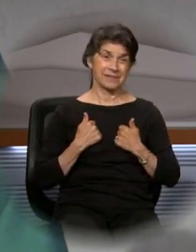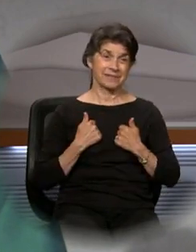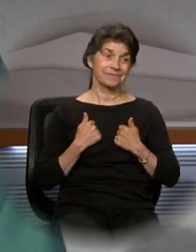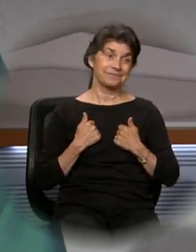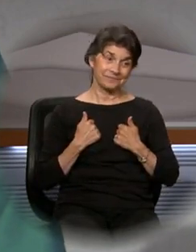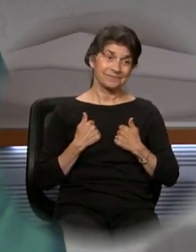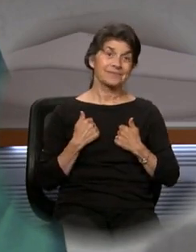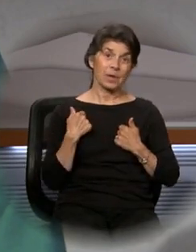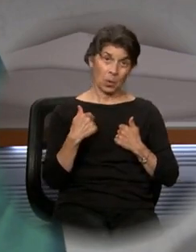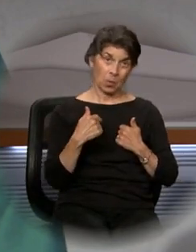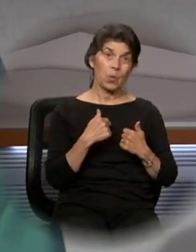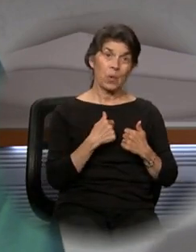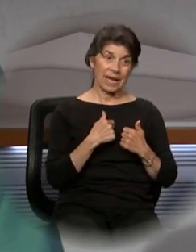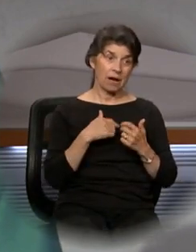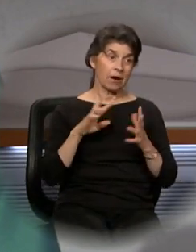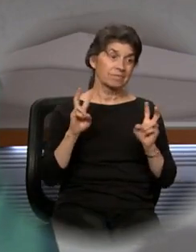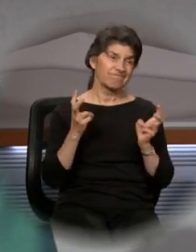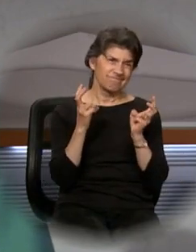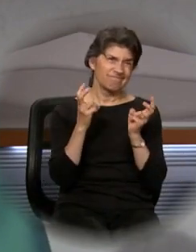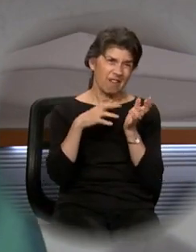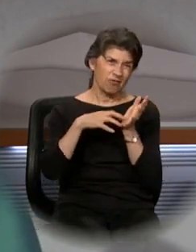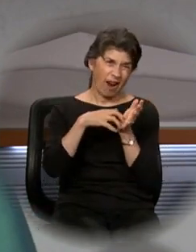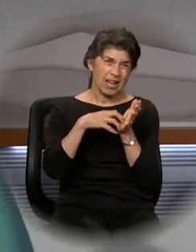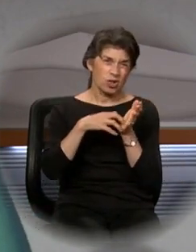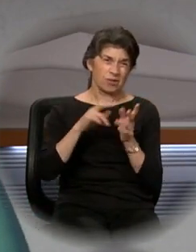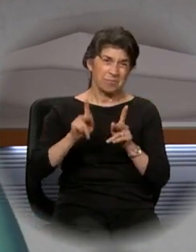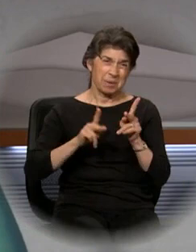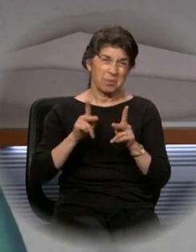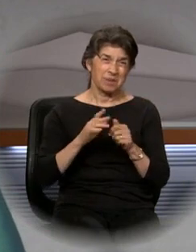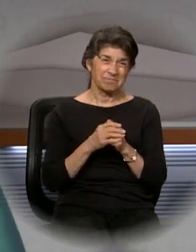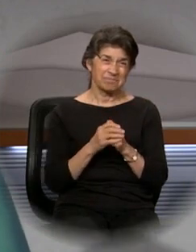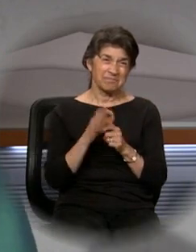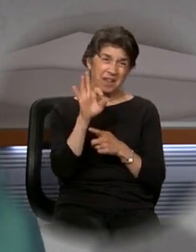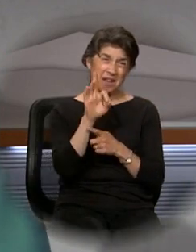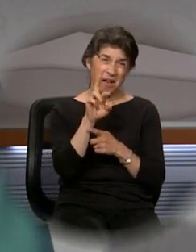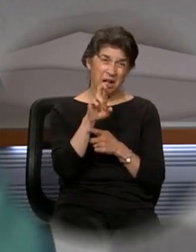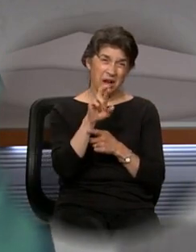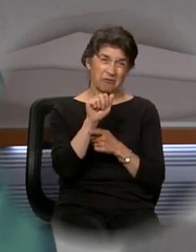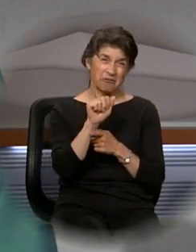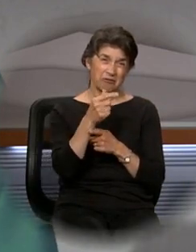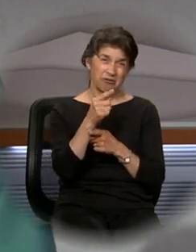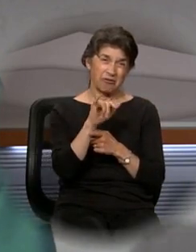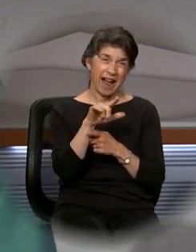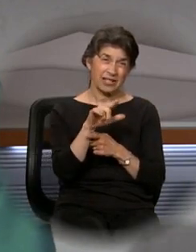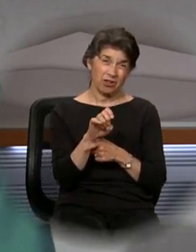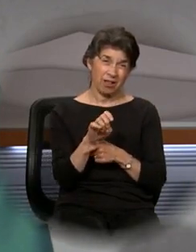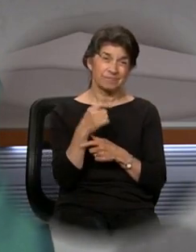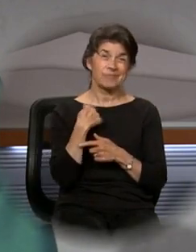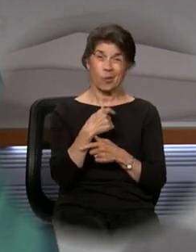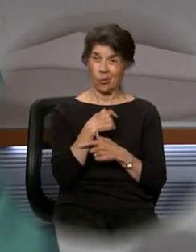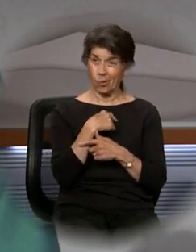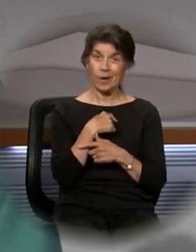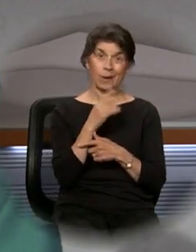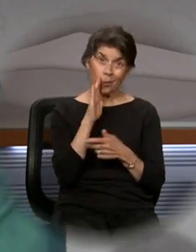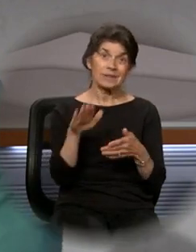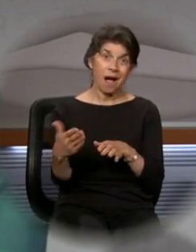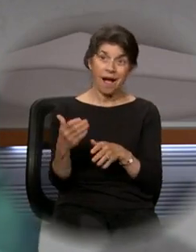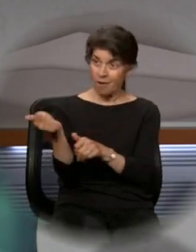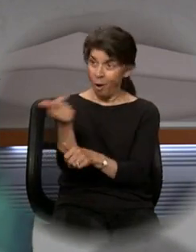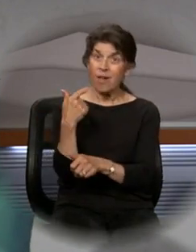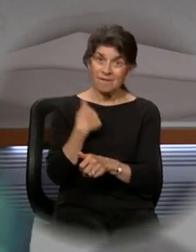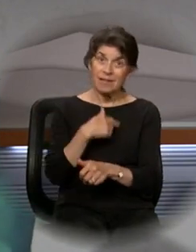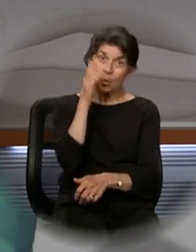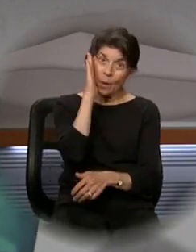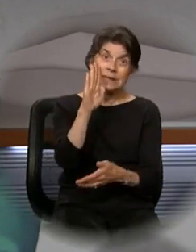we are a fragile people, that we are finite. Tonight, every one of us will die